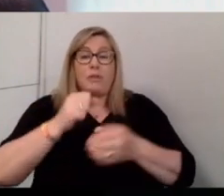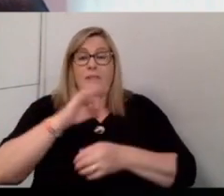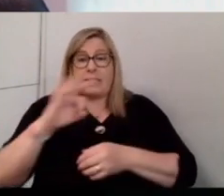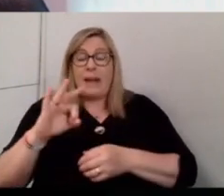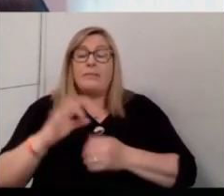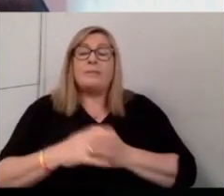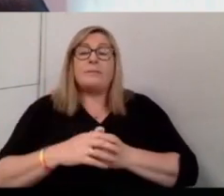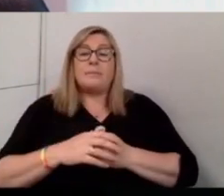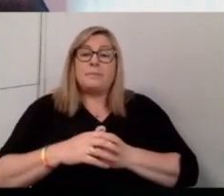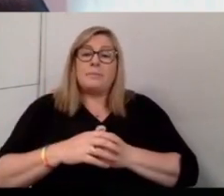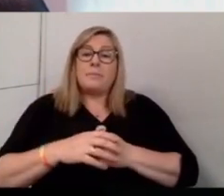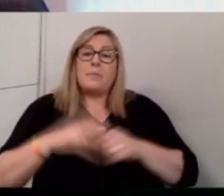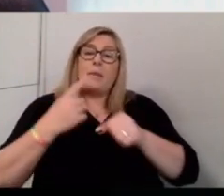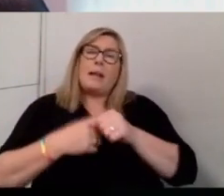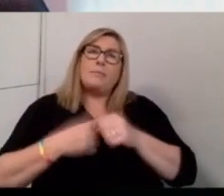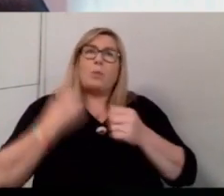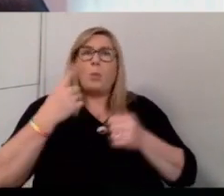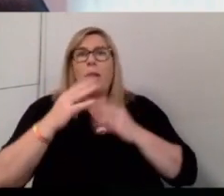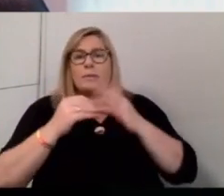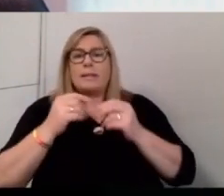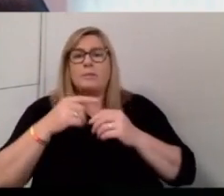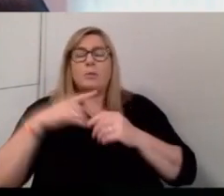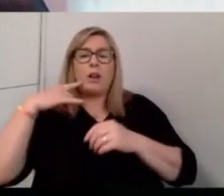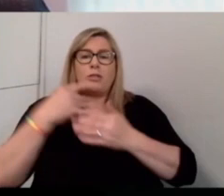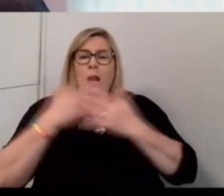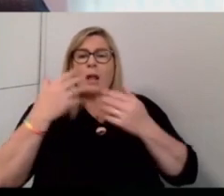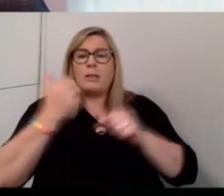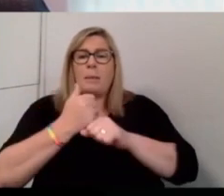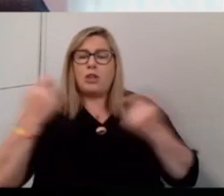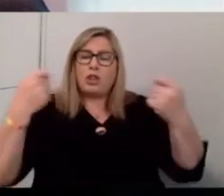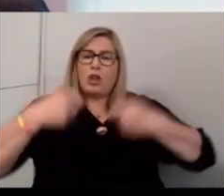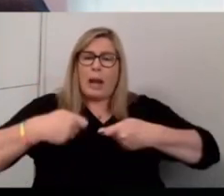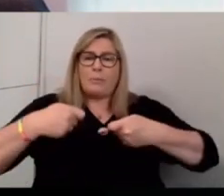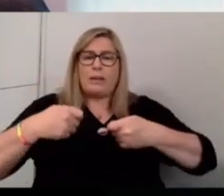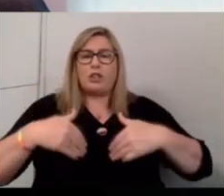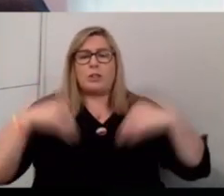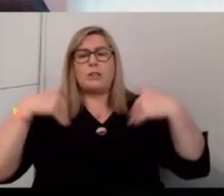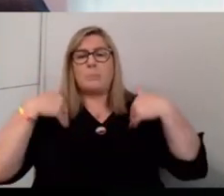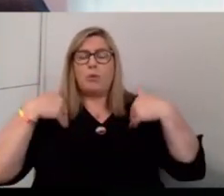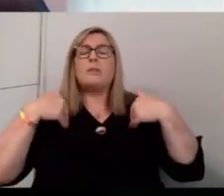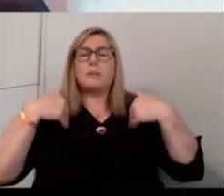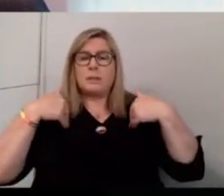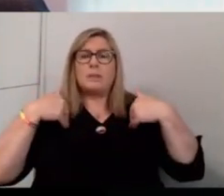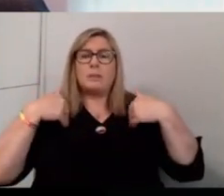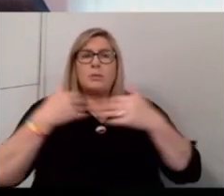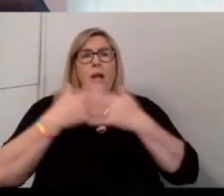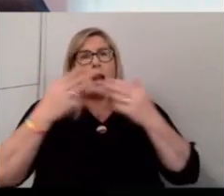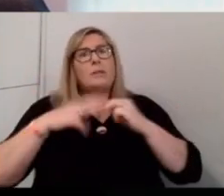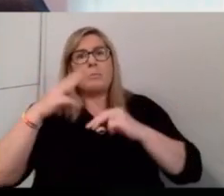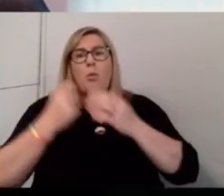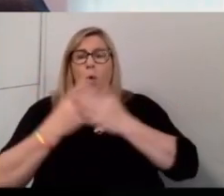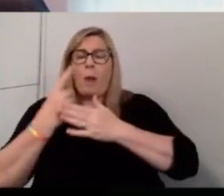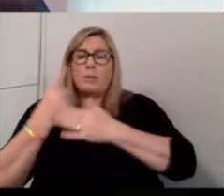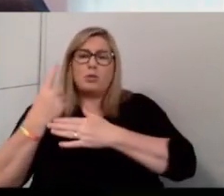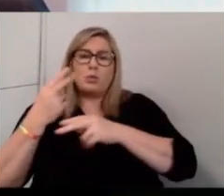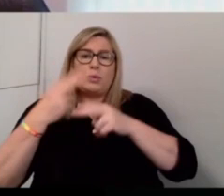You know, I suppose one of the things we talked to, heard a lot about collaboration this morning. There's much more opportunities outside